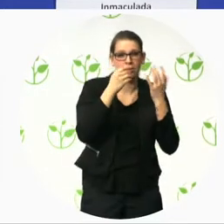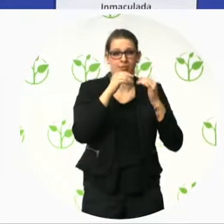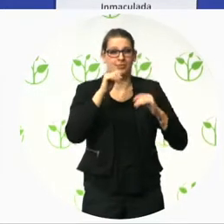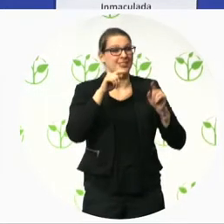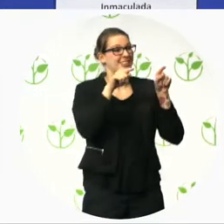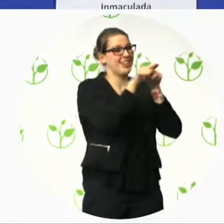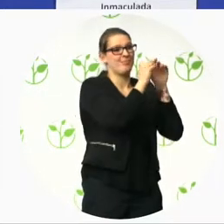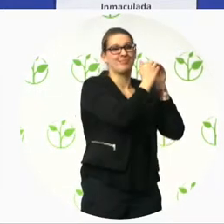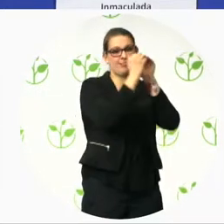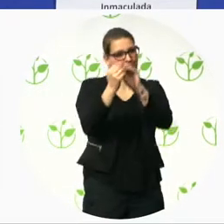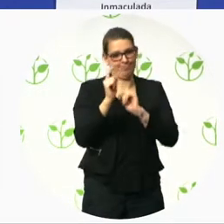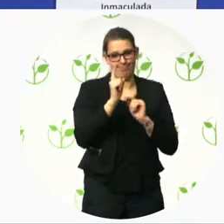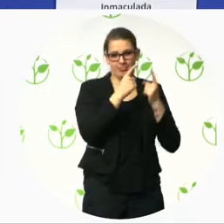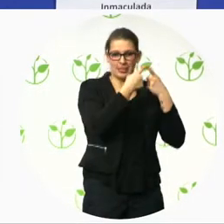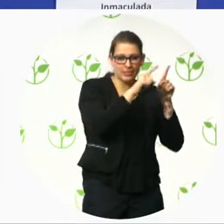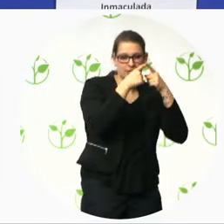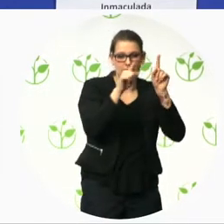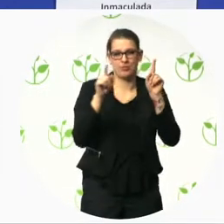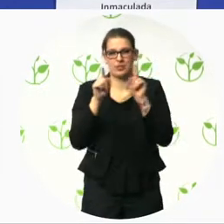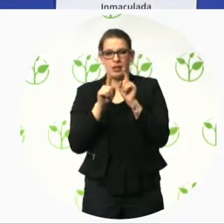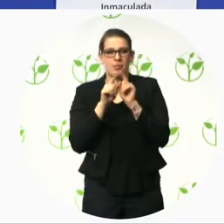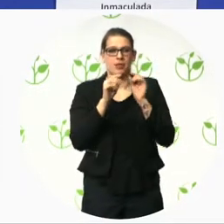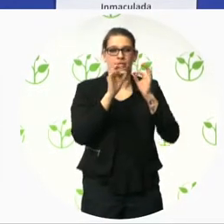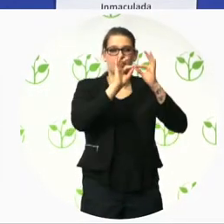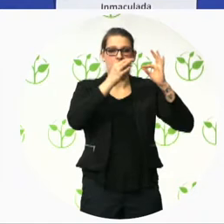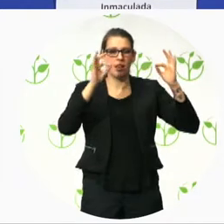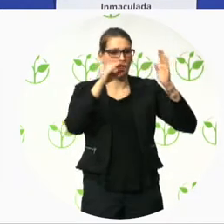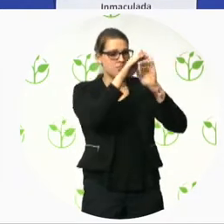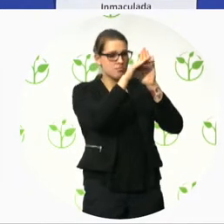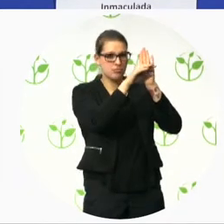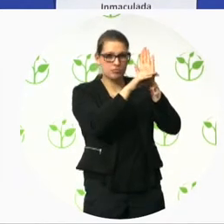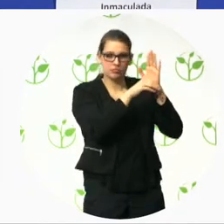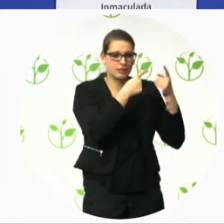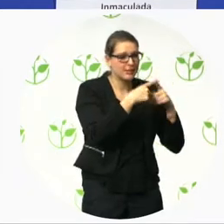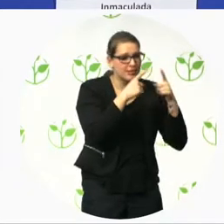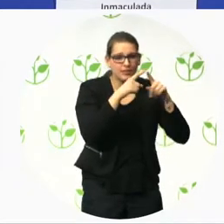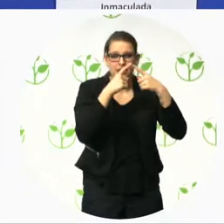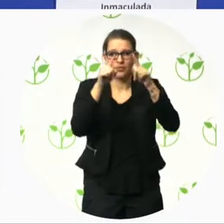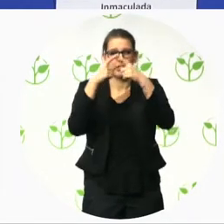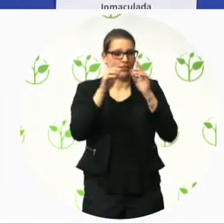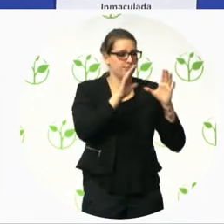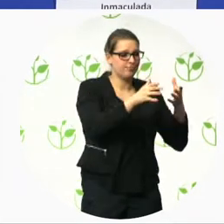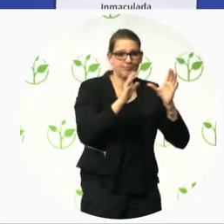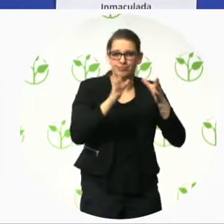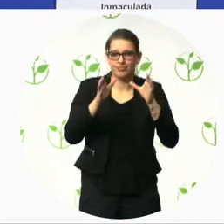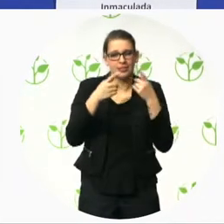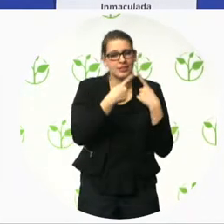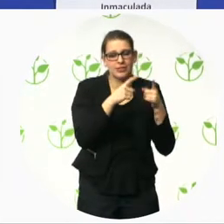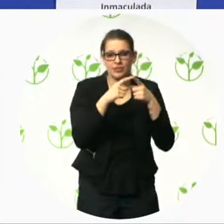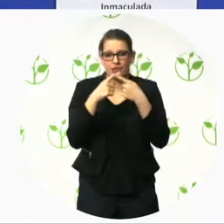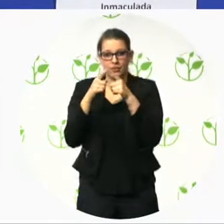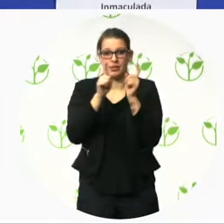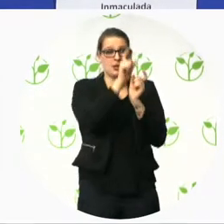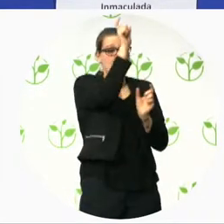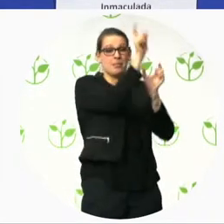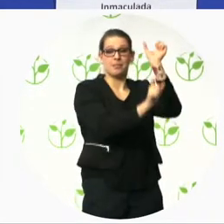The holes, the gaps in particular areas, for example, with intellectual disabilities, what do they